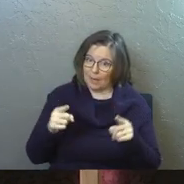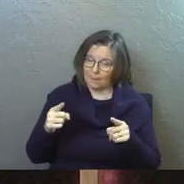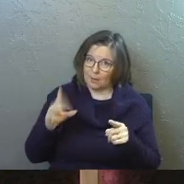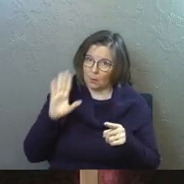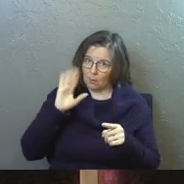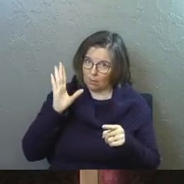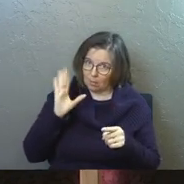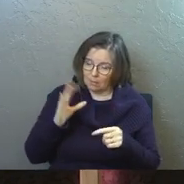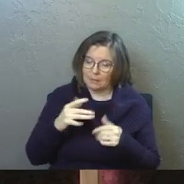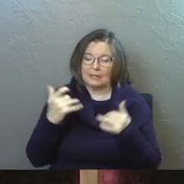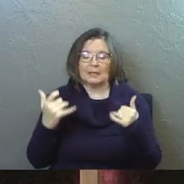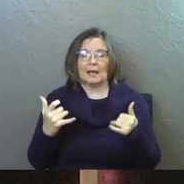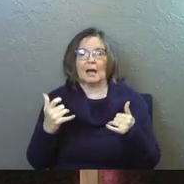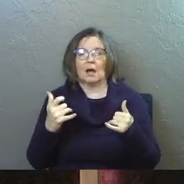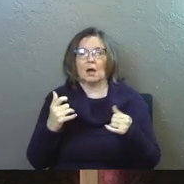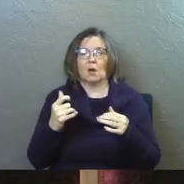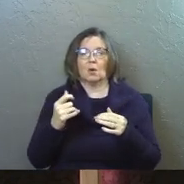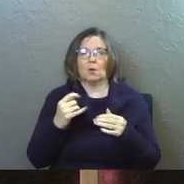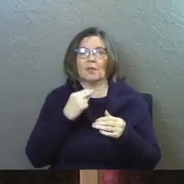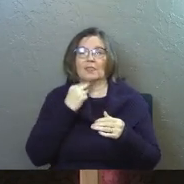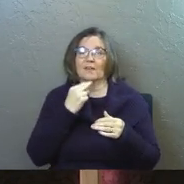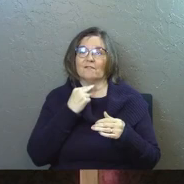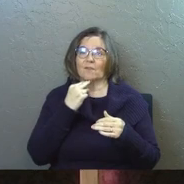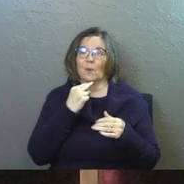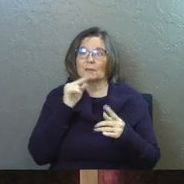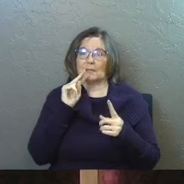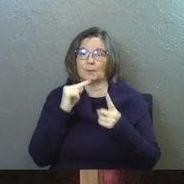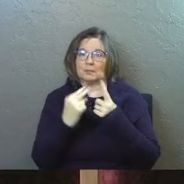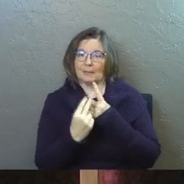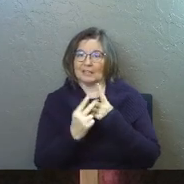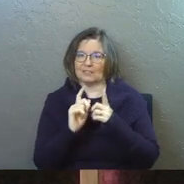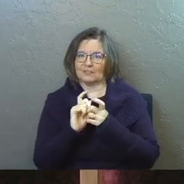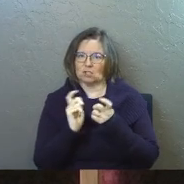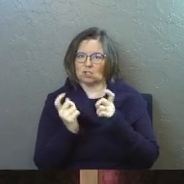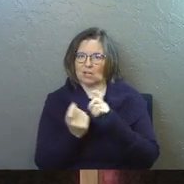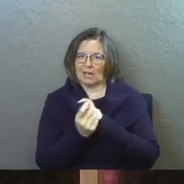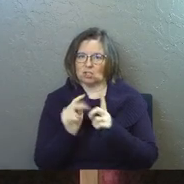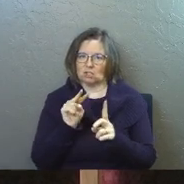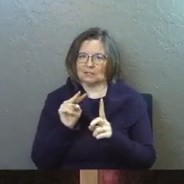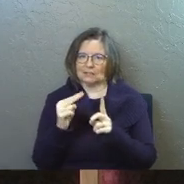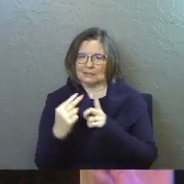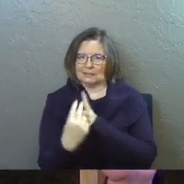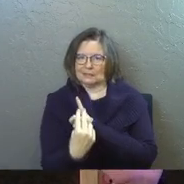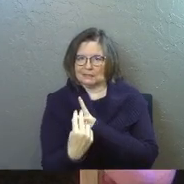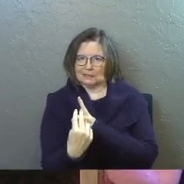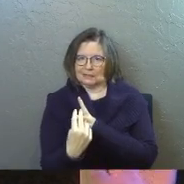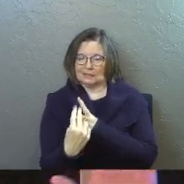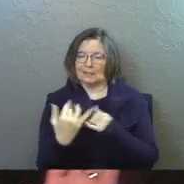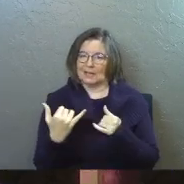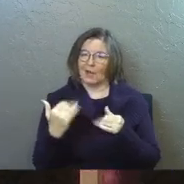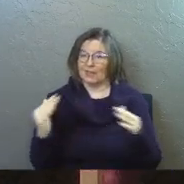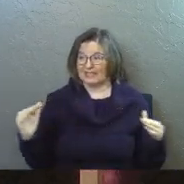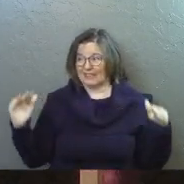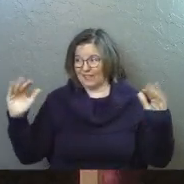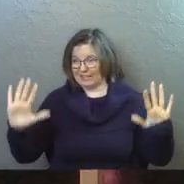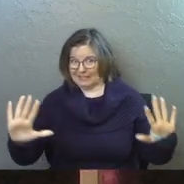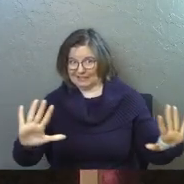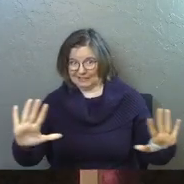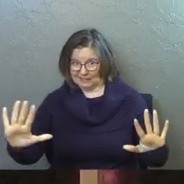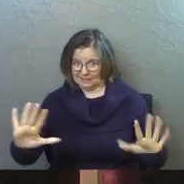going to happen. Now the tone of voice and the perspective of the voice changes. I told you this was advanced.